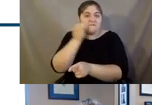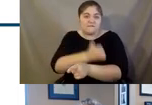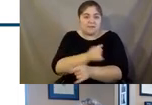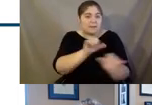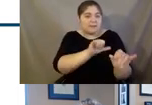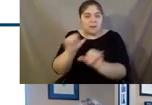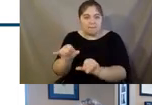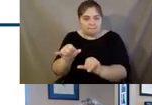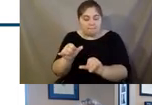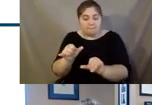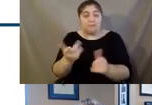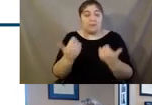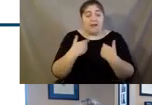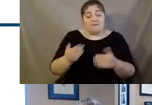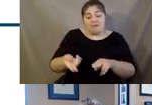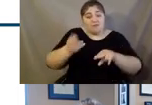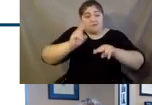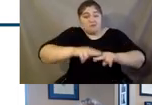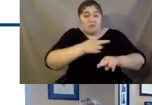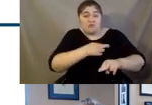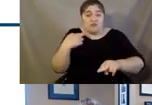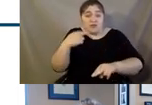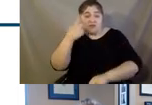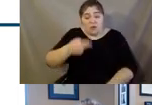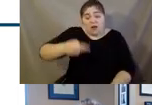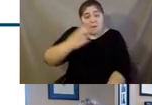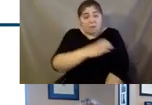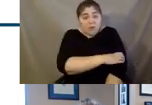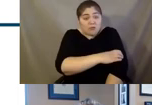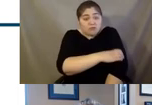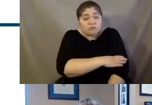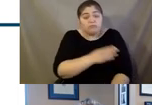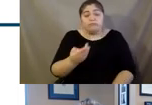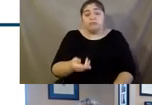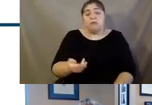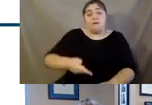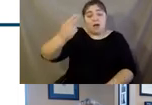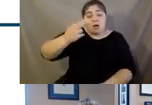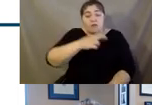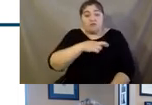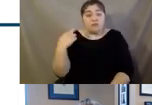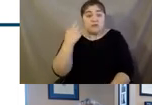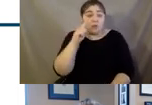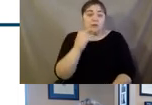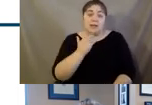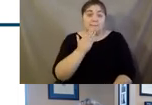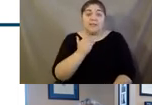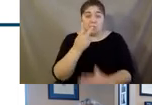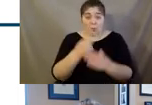increased risk of high blood pressure. It's correlated with an increased risk of the onset of diabetes.